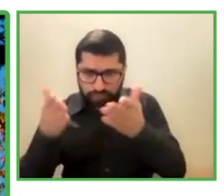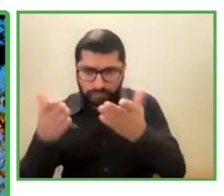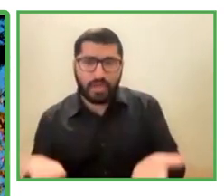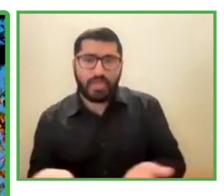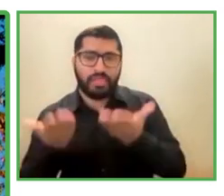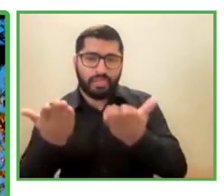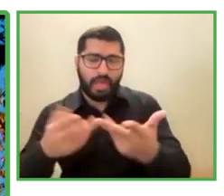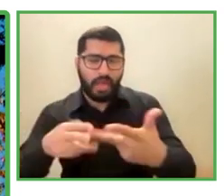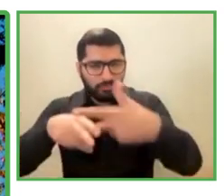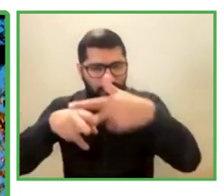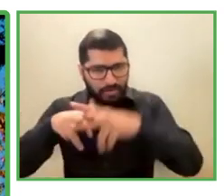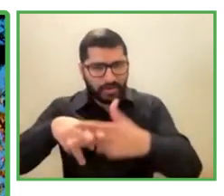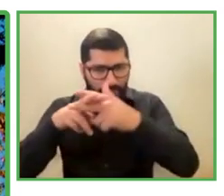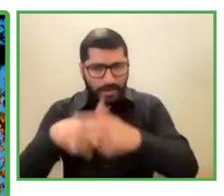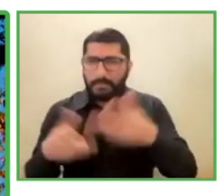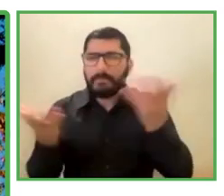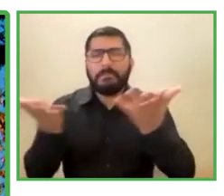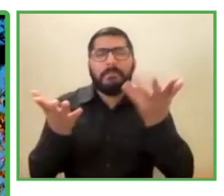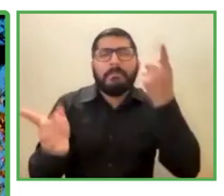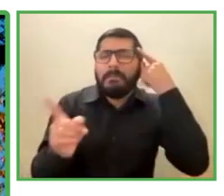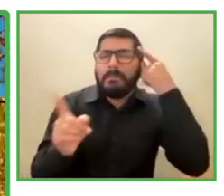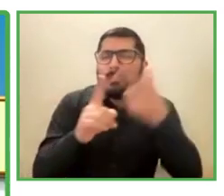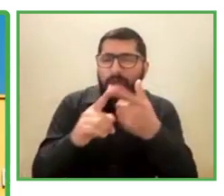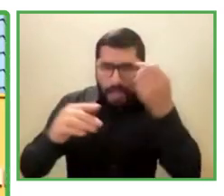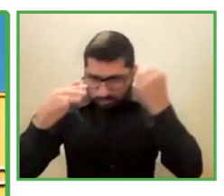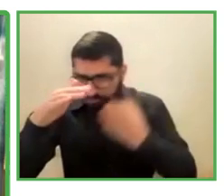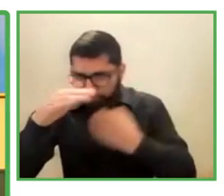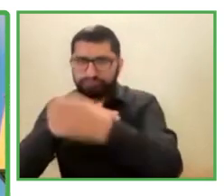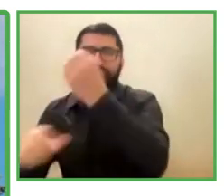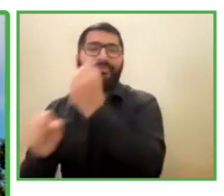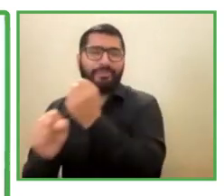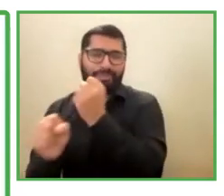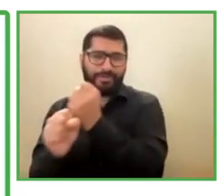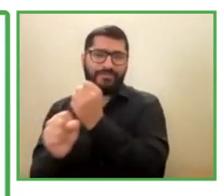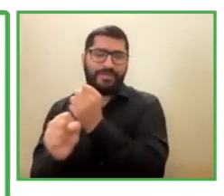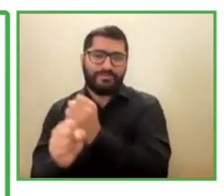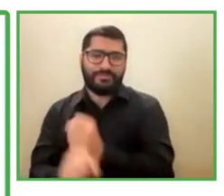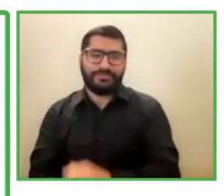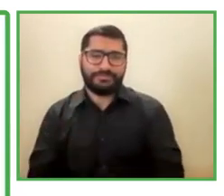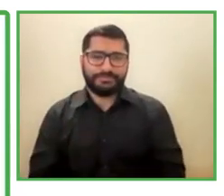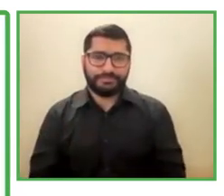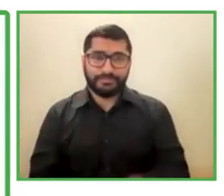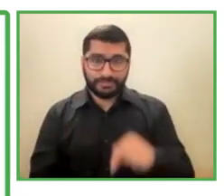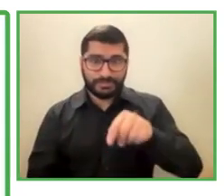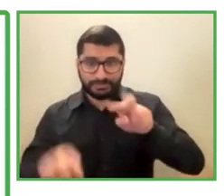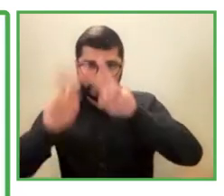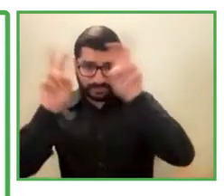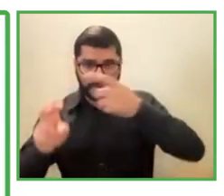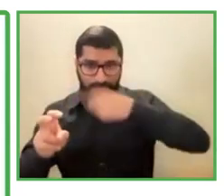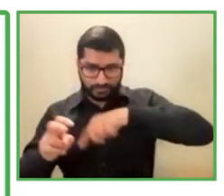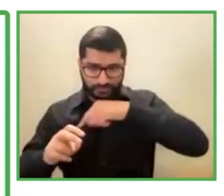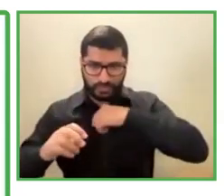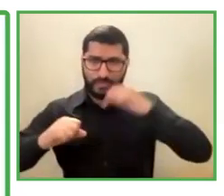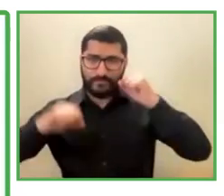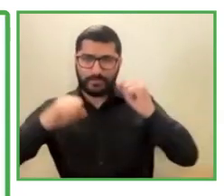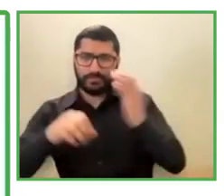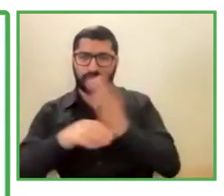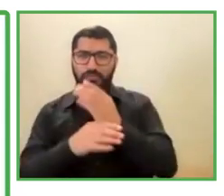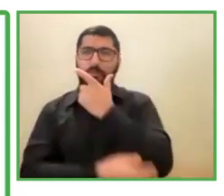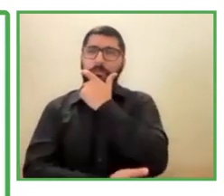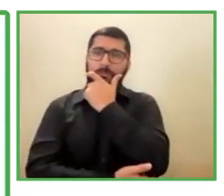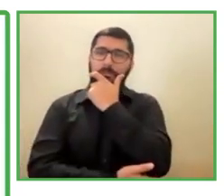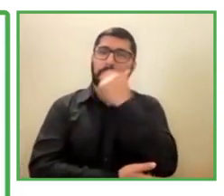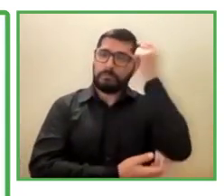tools so they could insert themselves and find different job